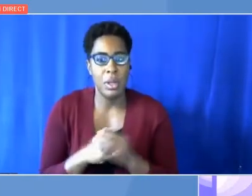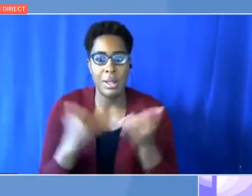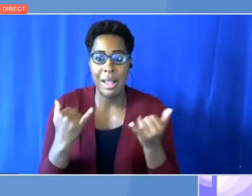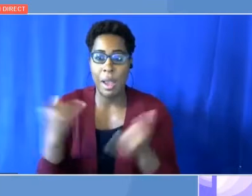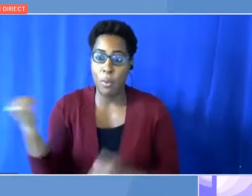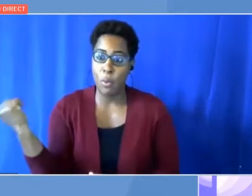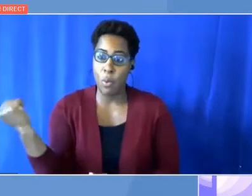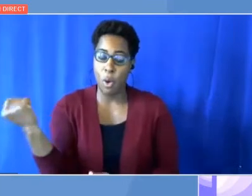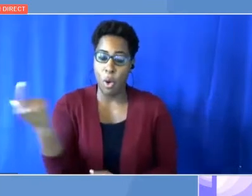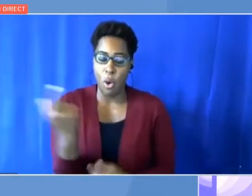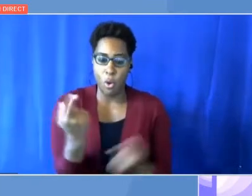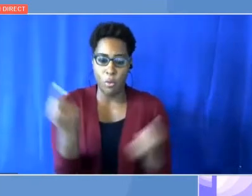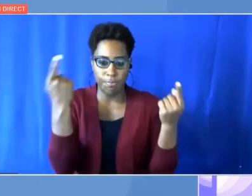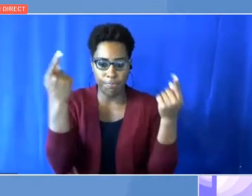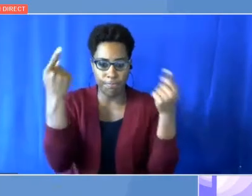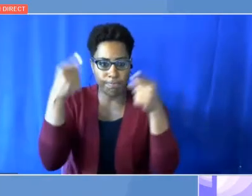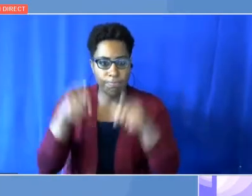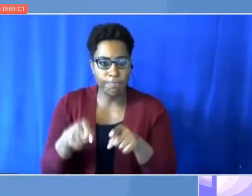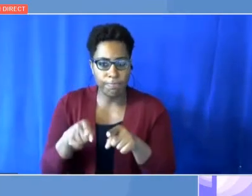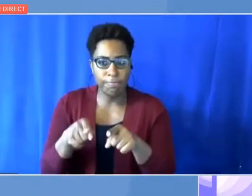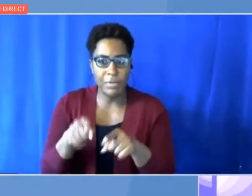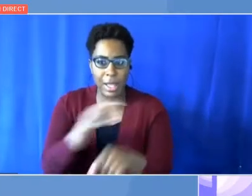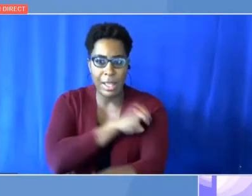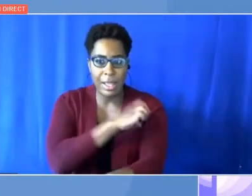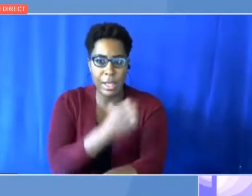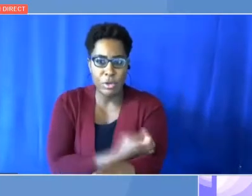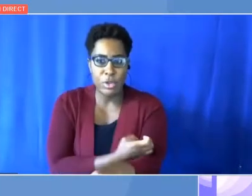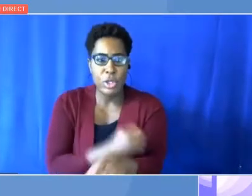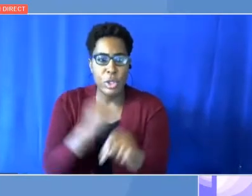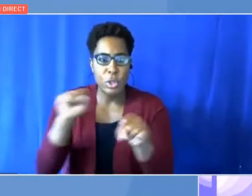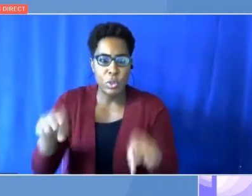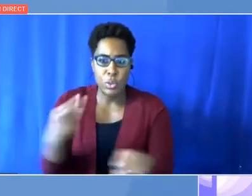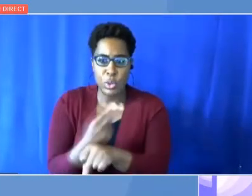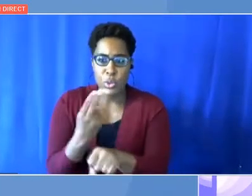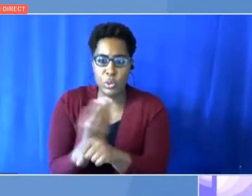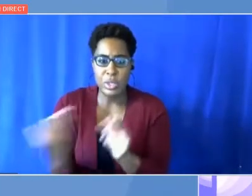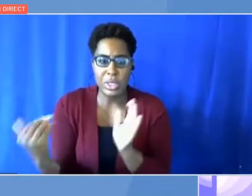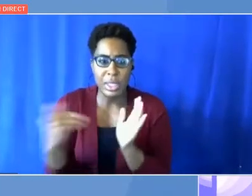fact that renewables complemented by hydrogen, mainly green,